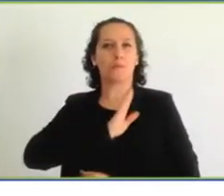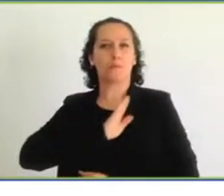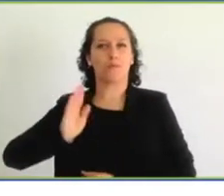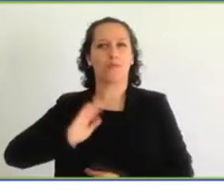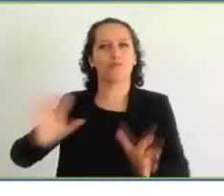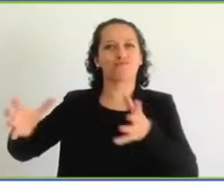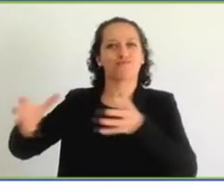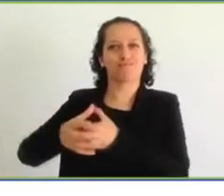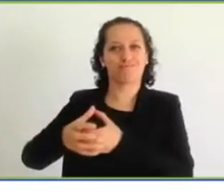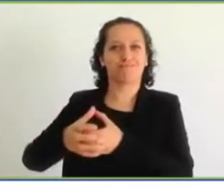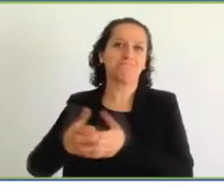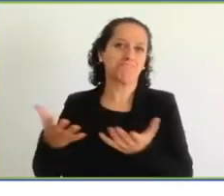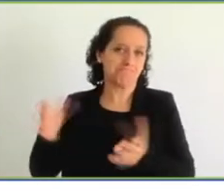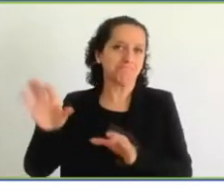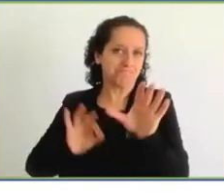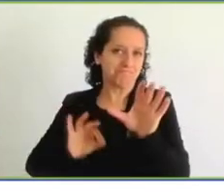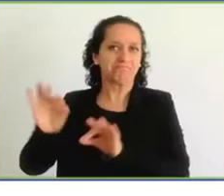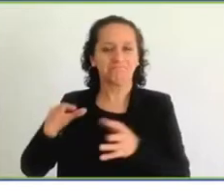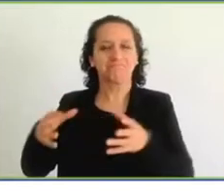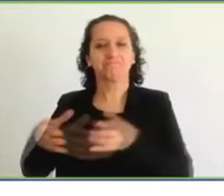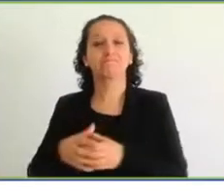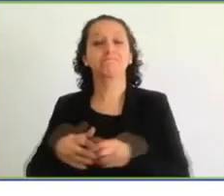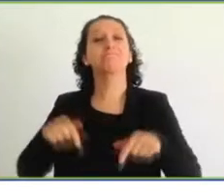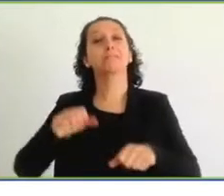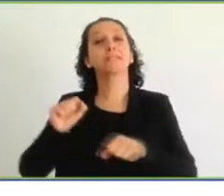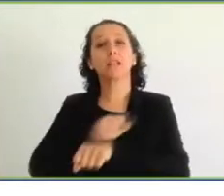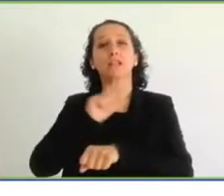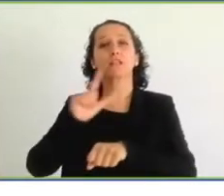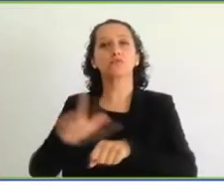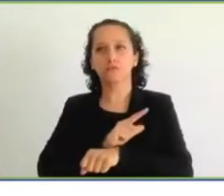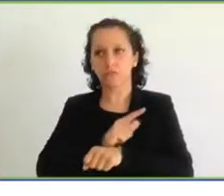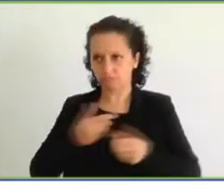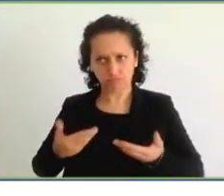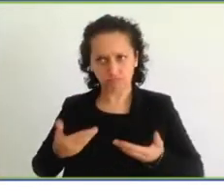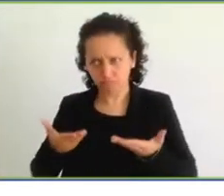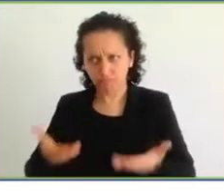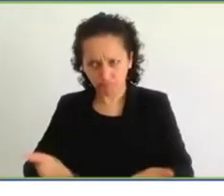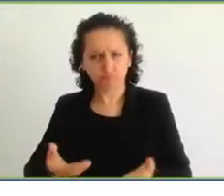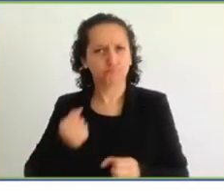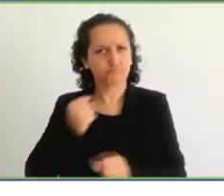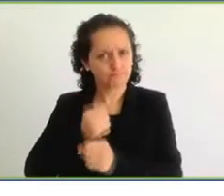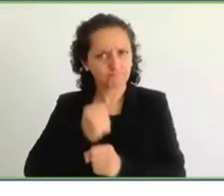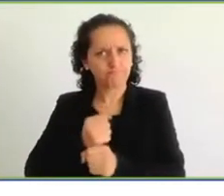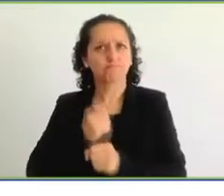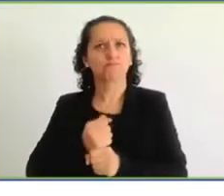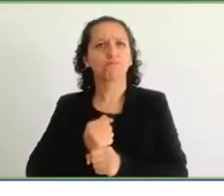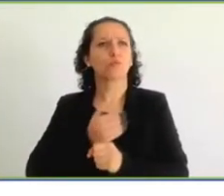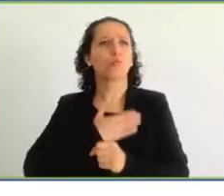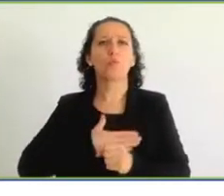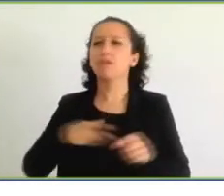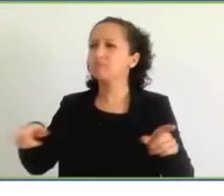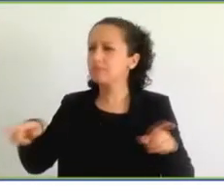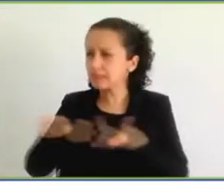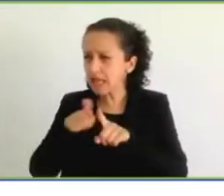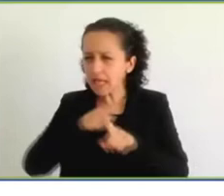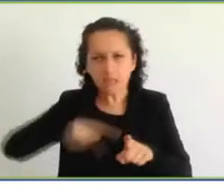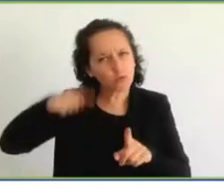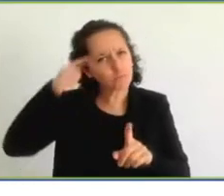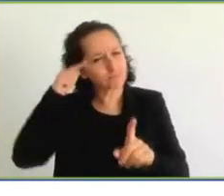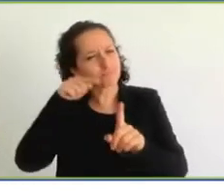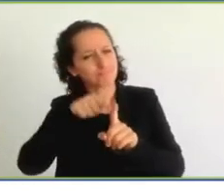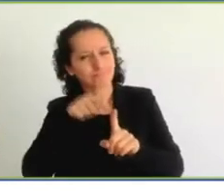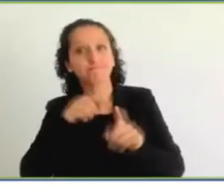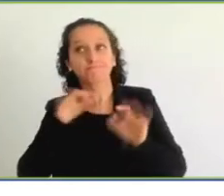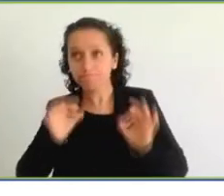the ideals of the Eskazo agreement are achieved. I want to recognize with me my prominent secretary in the person of Mrs.